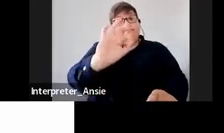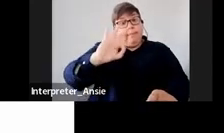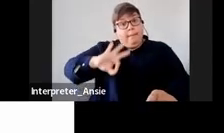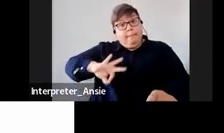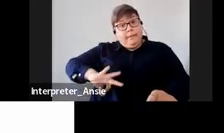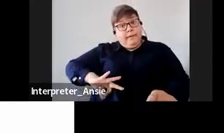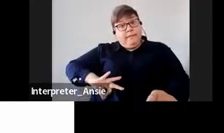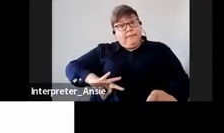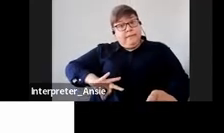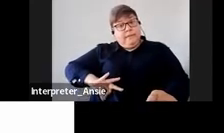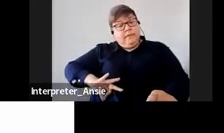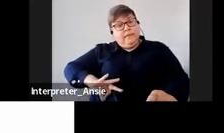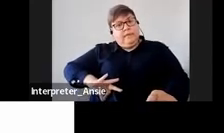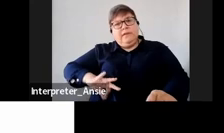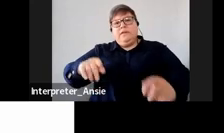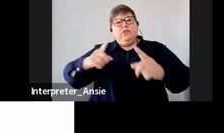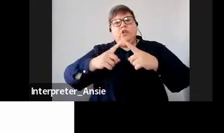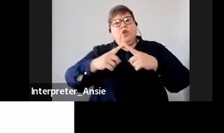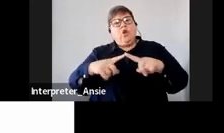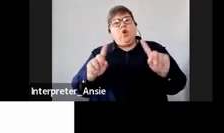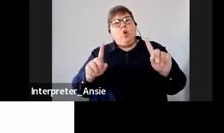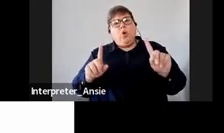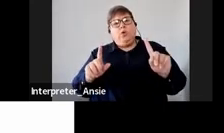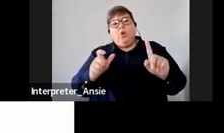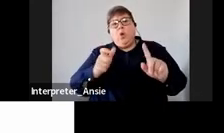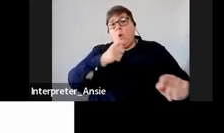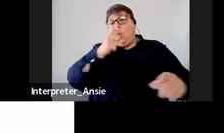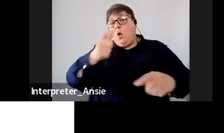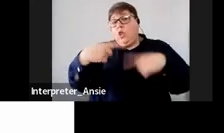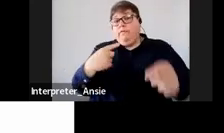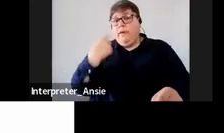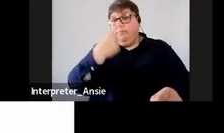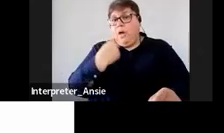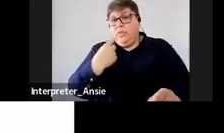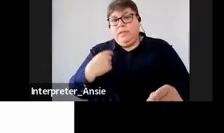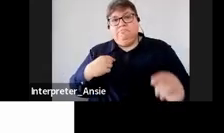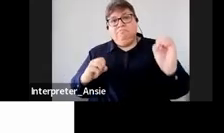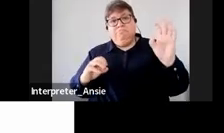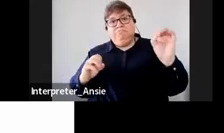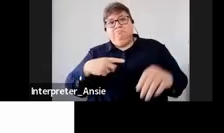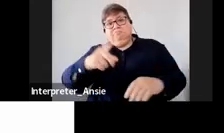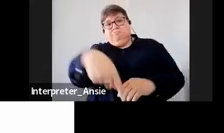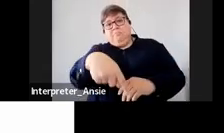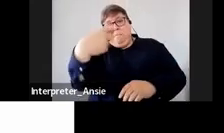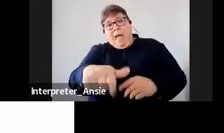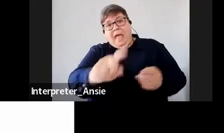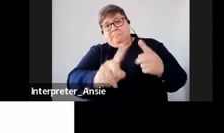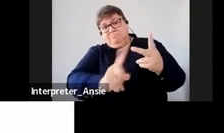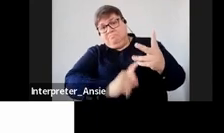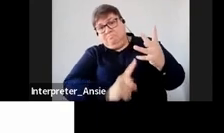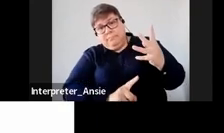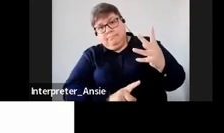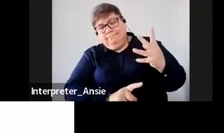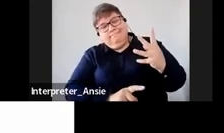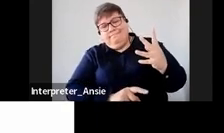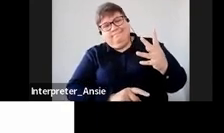and and and and and and it's not this is just not word of mouth where we are saying we're not going to pay we are going to enter into an agreement